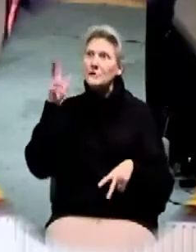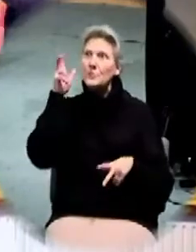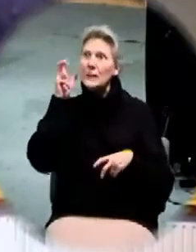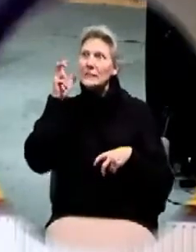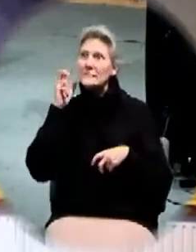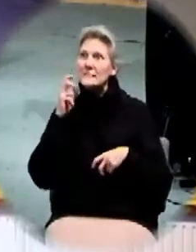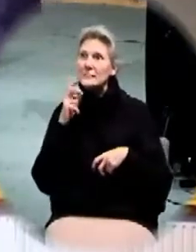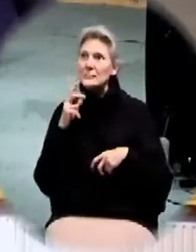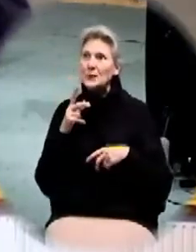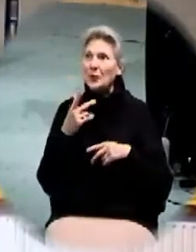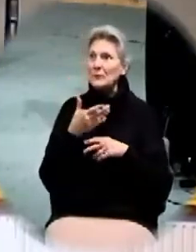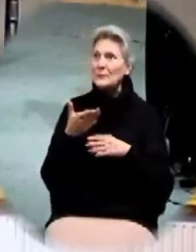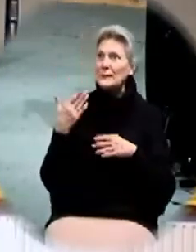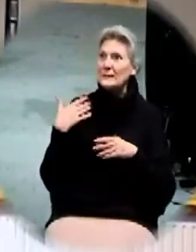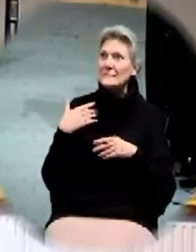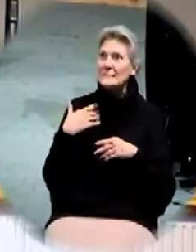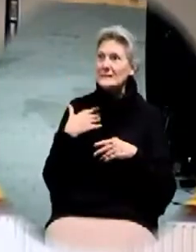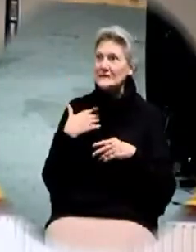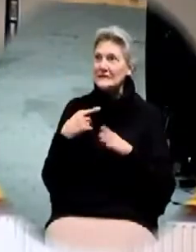things